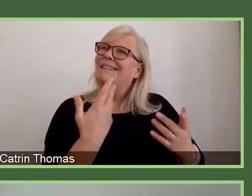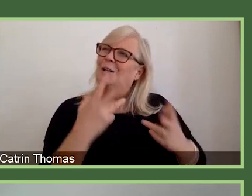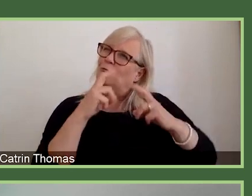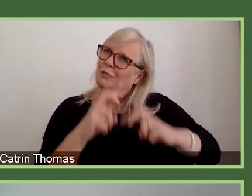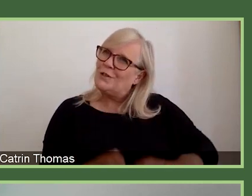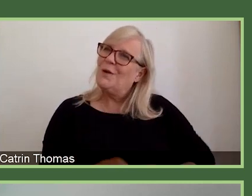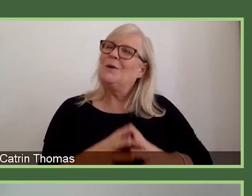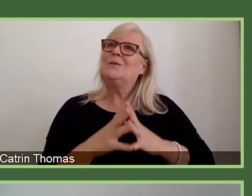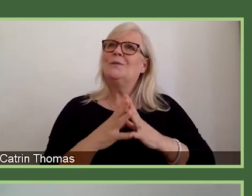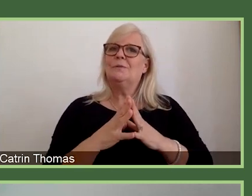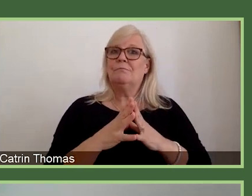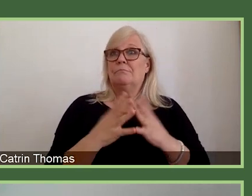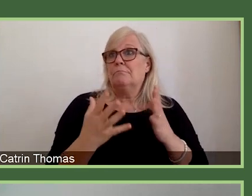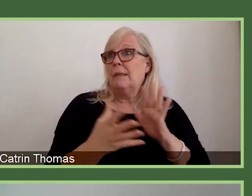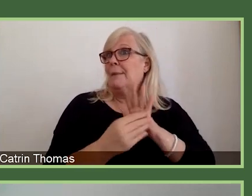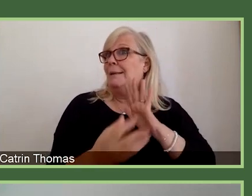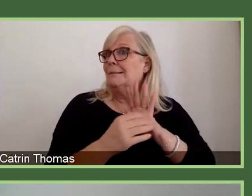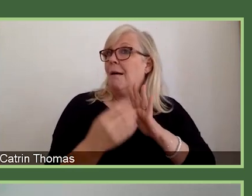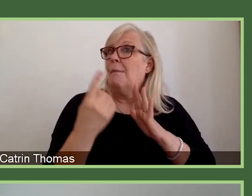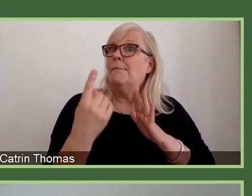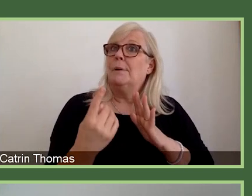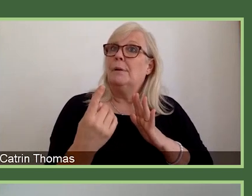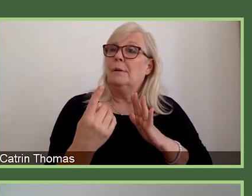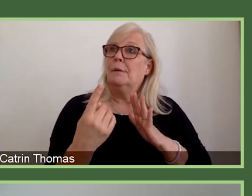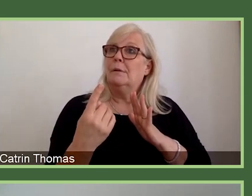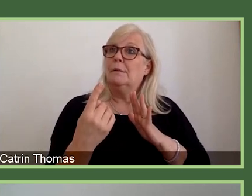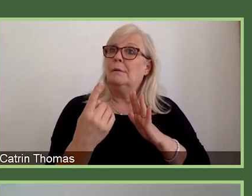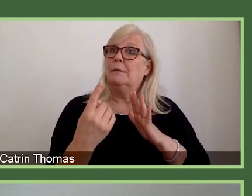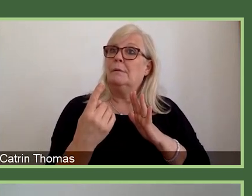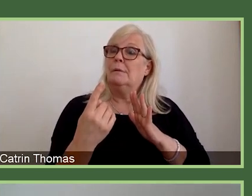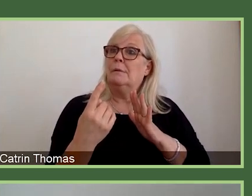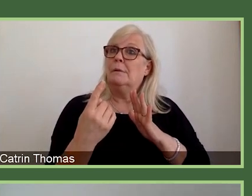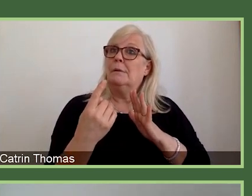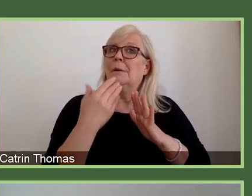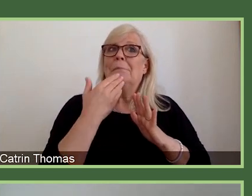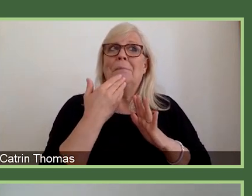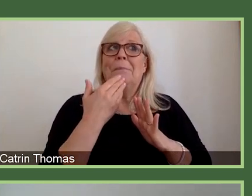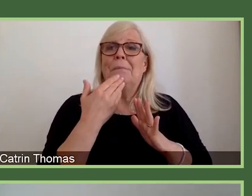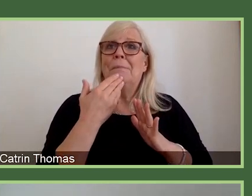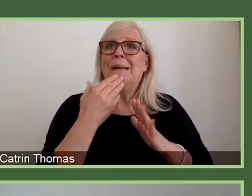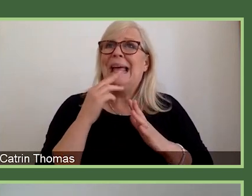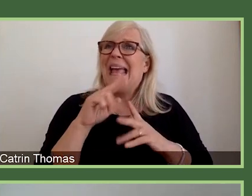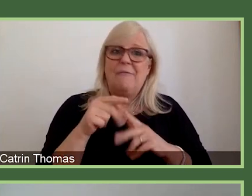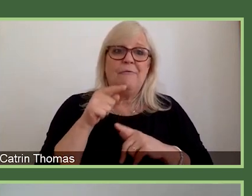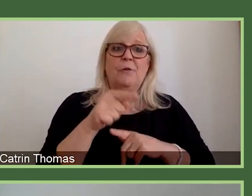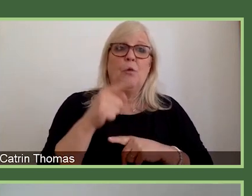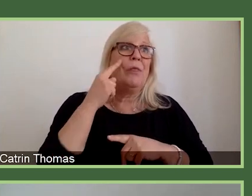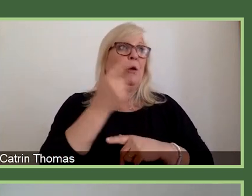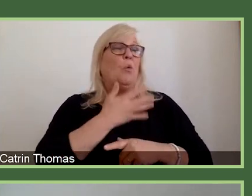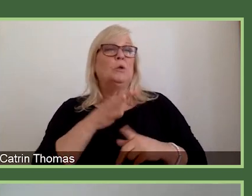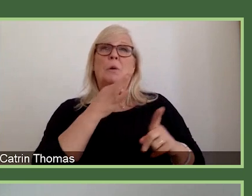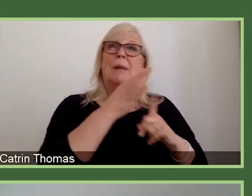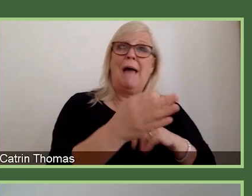For example, do come and apply for these schemes. Whether it's the early career or the career development award,